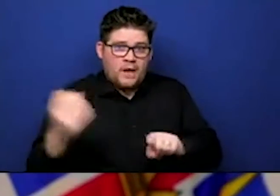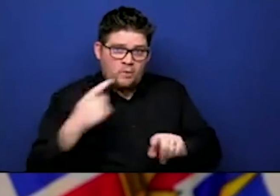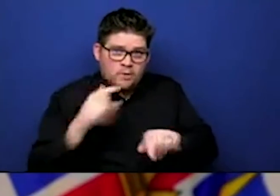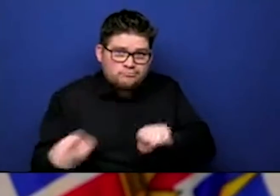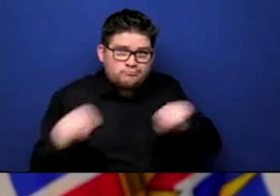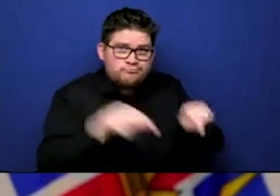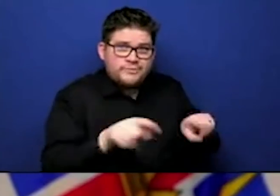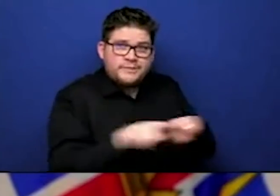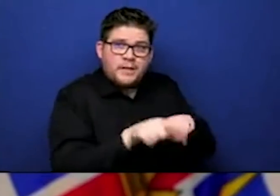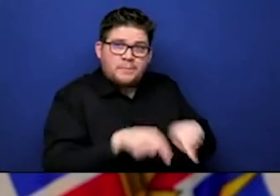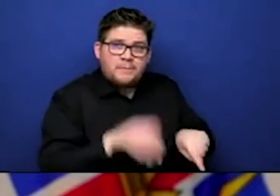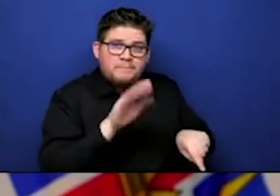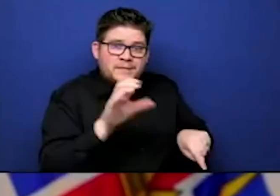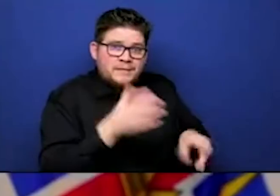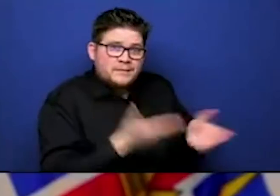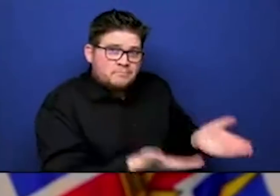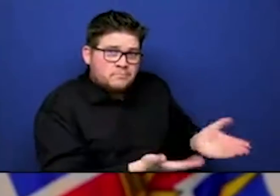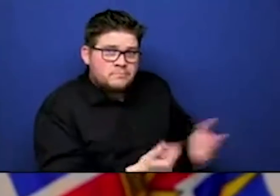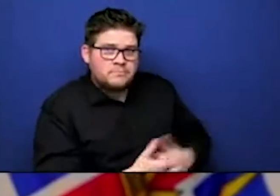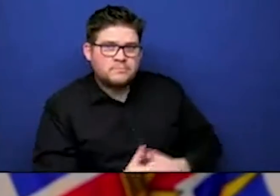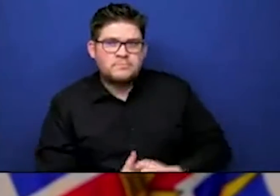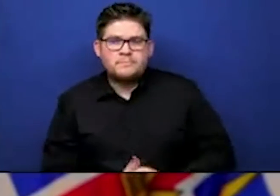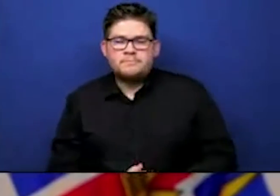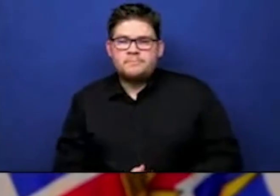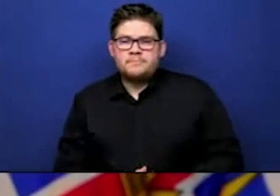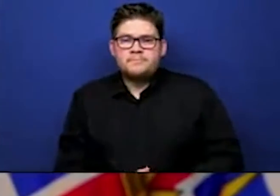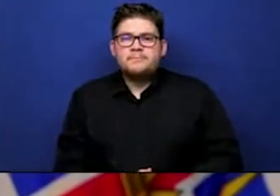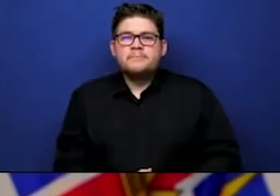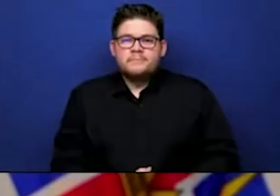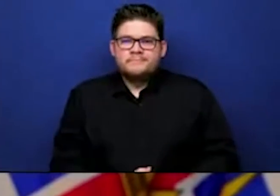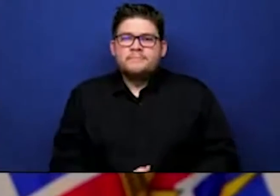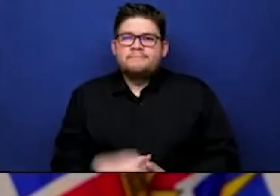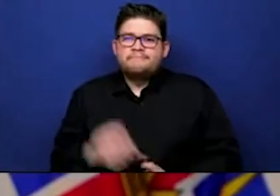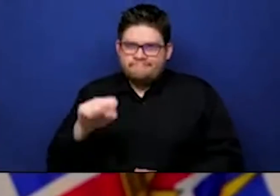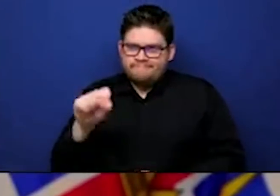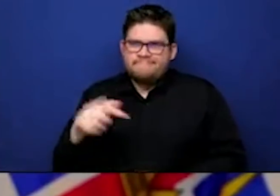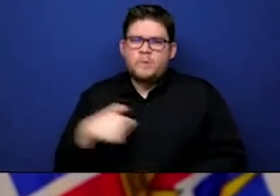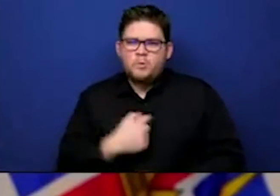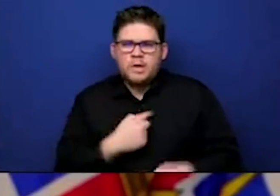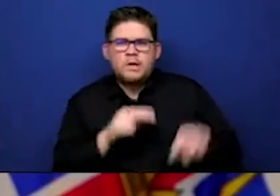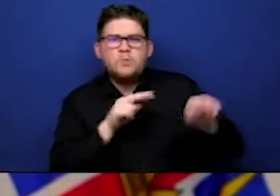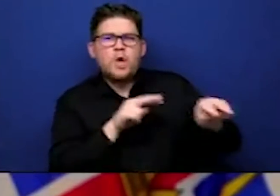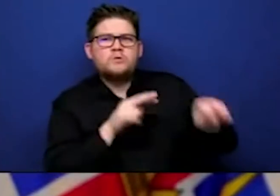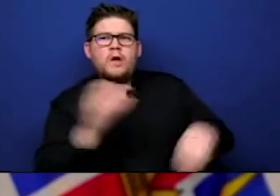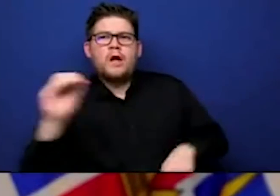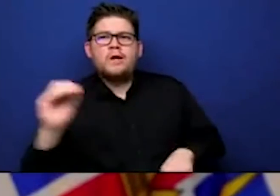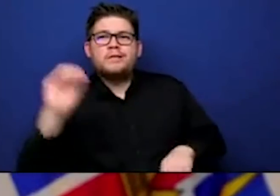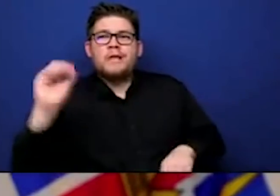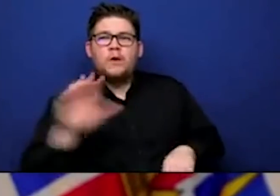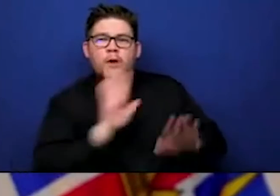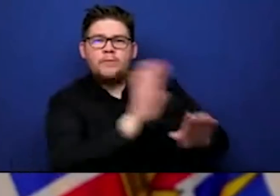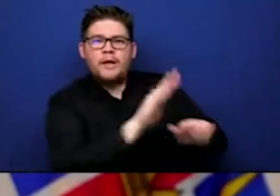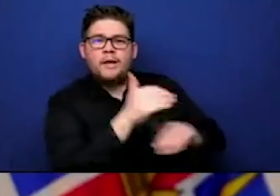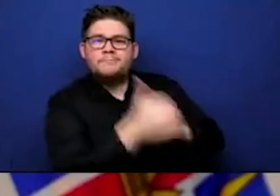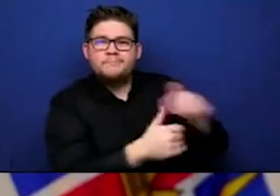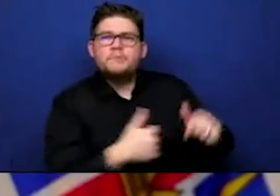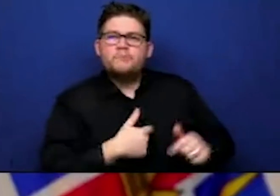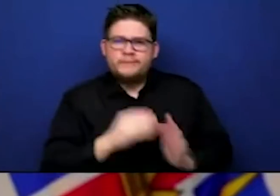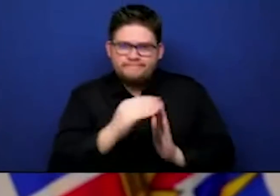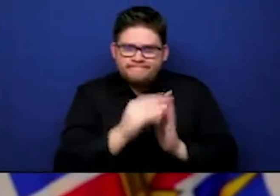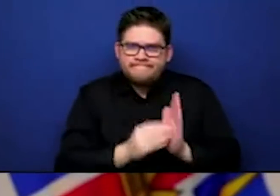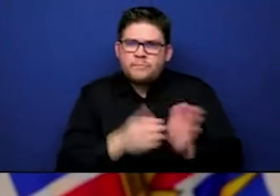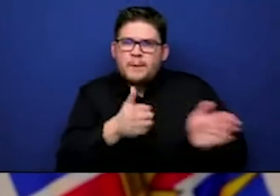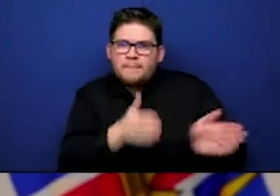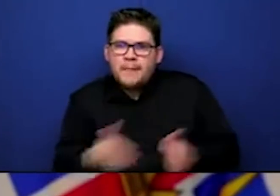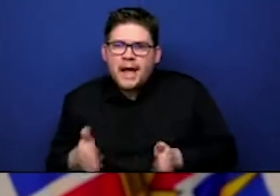is something we've been watching from the very beginning. We've presented that plan that we have for care system. And that plan still holds.